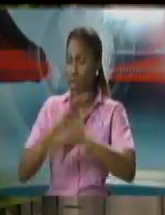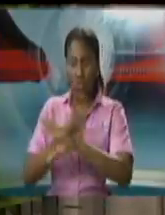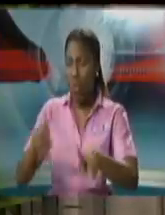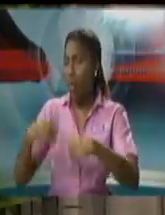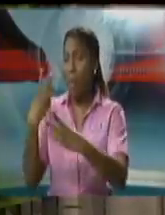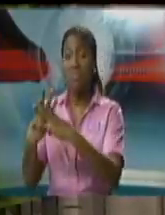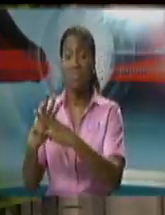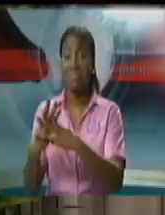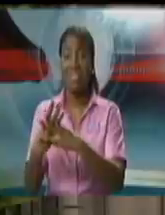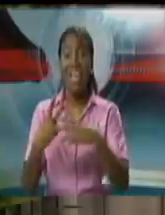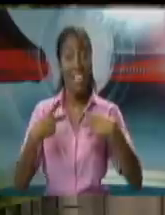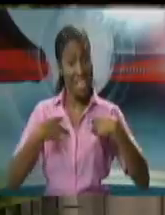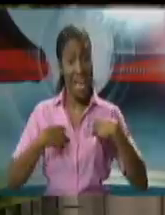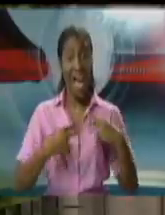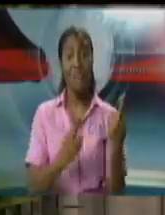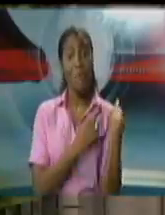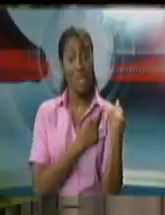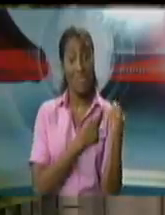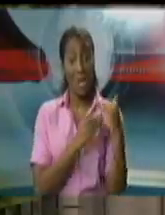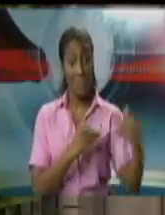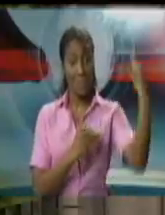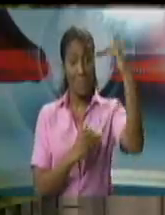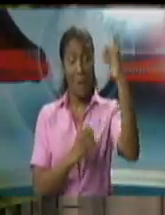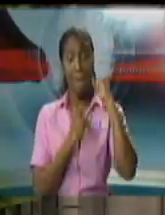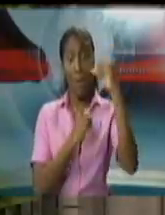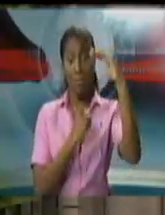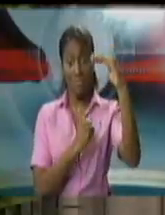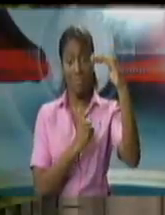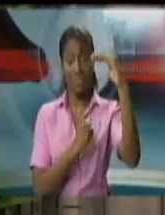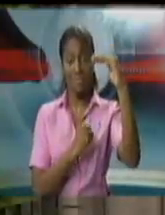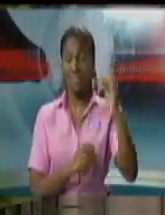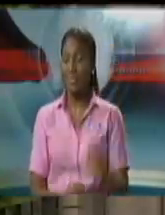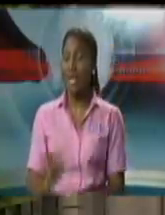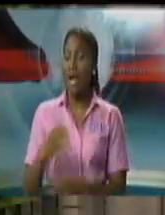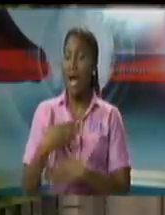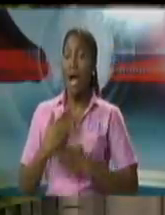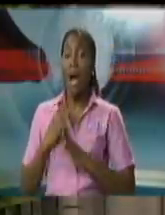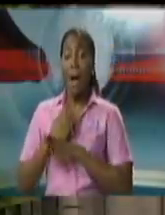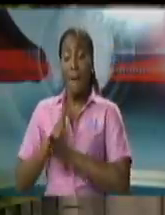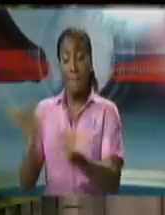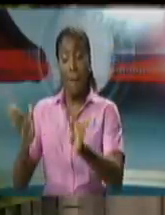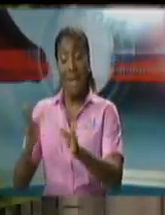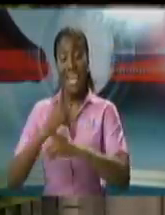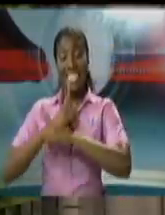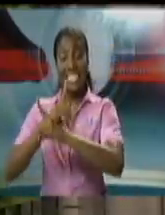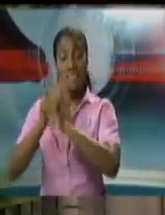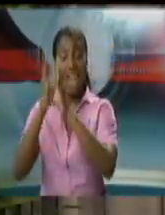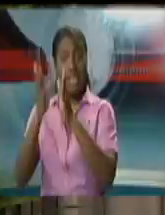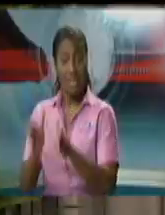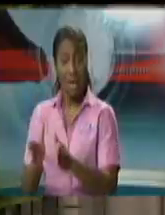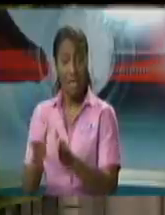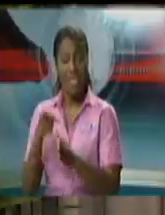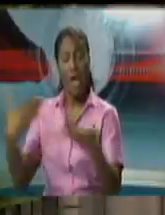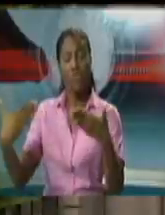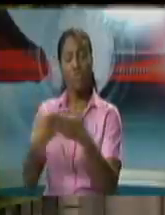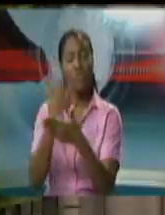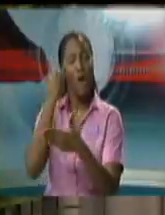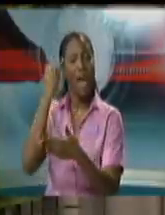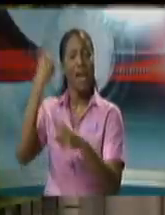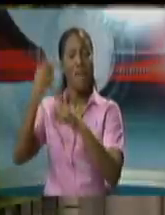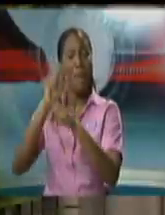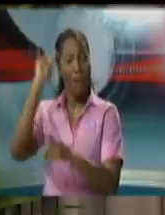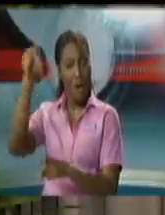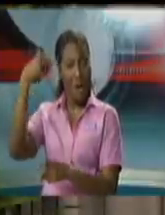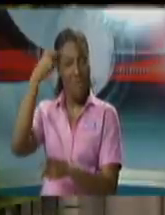articulated process the public defender is an innovation of the government it's a division of the legal aid